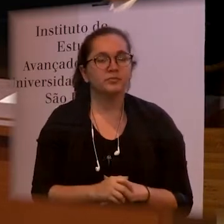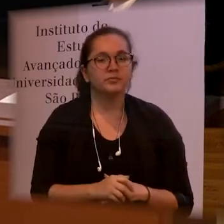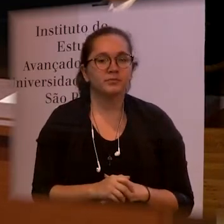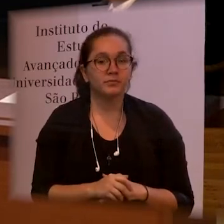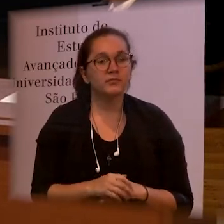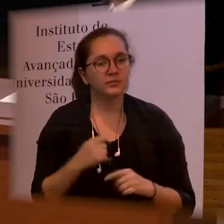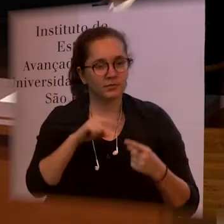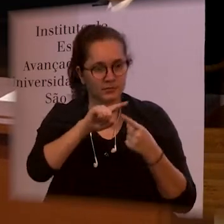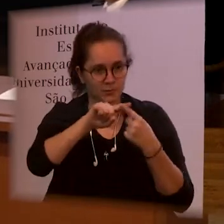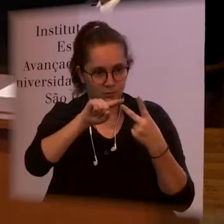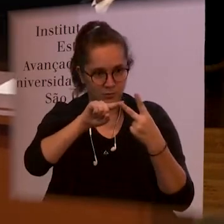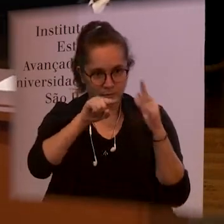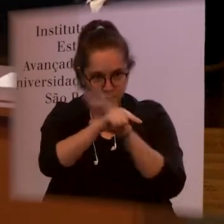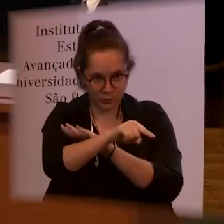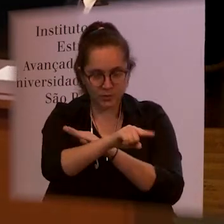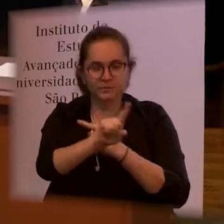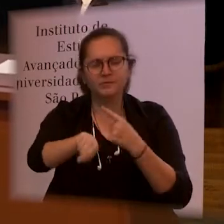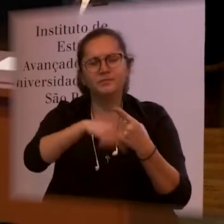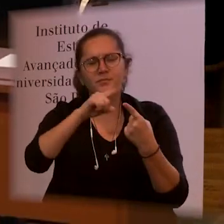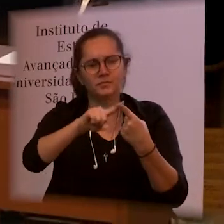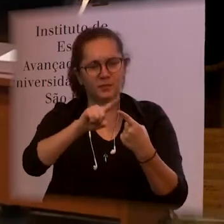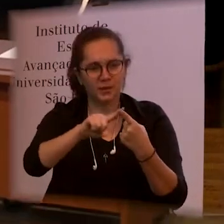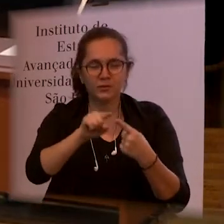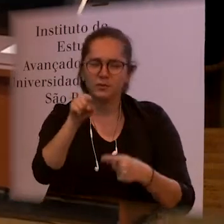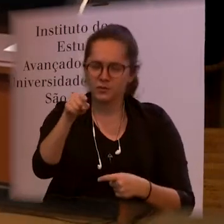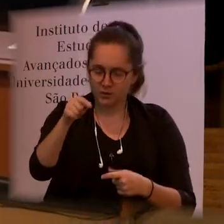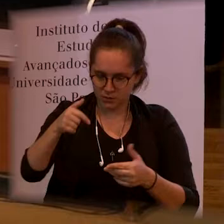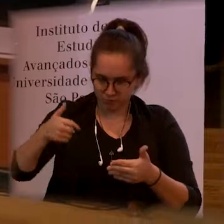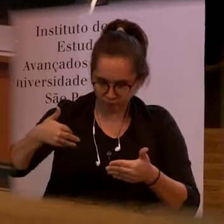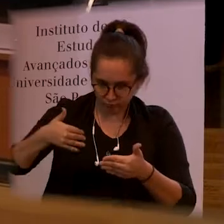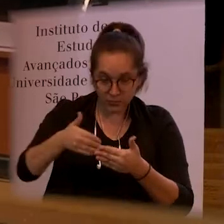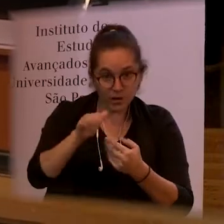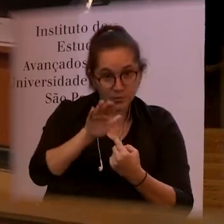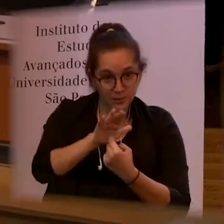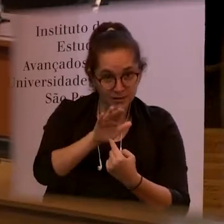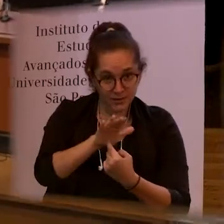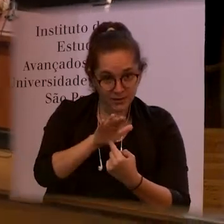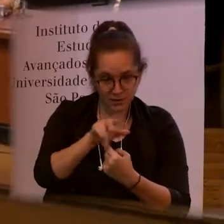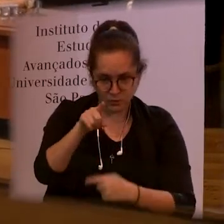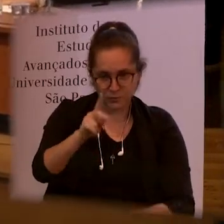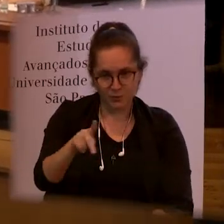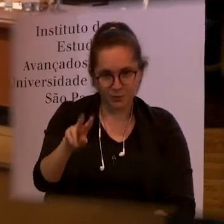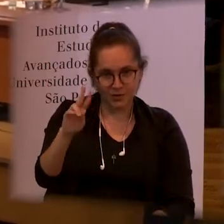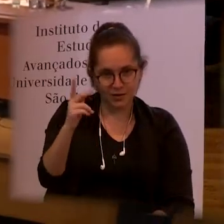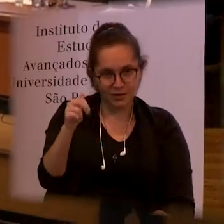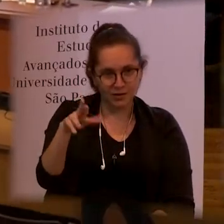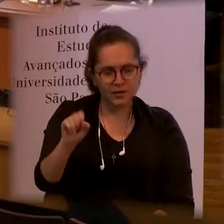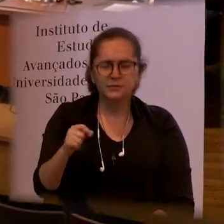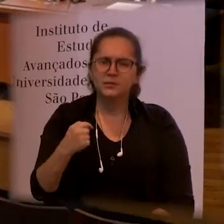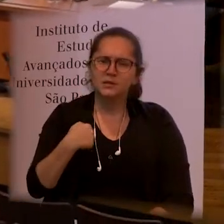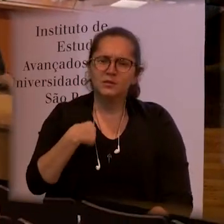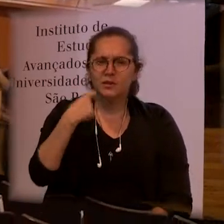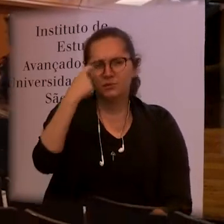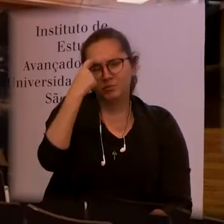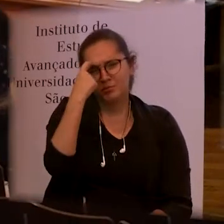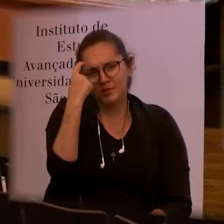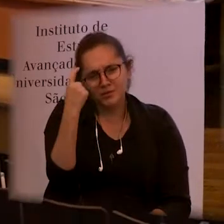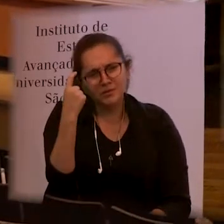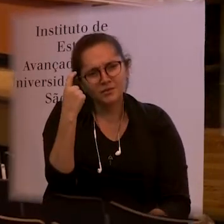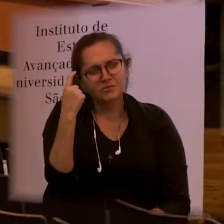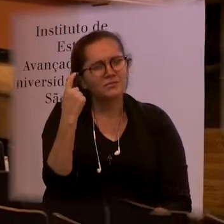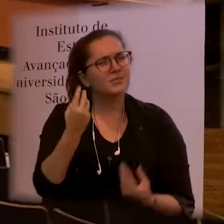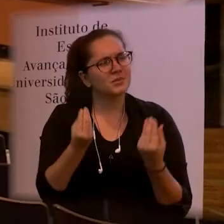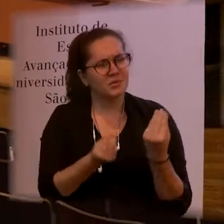I have two questions the first one is that during your presentation Professor Hanna I was kept tapping myself